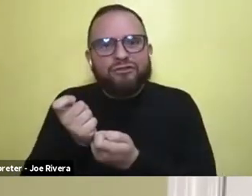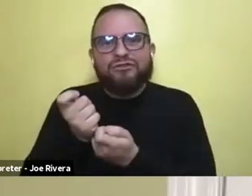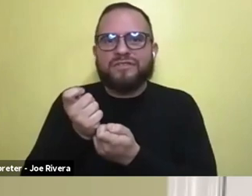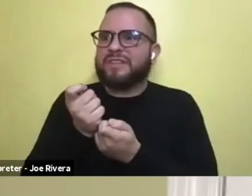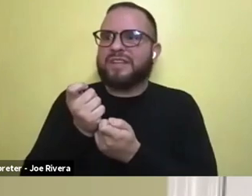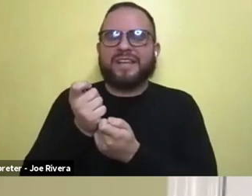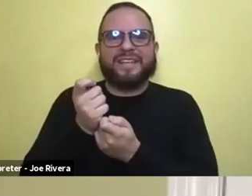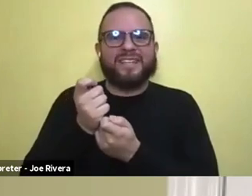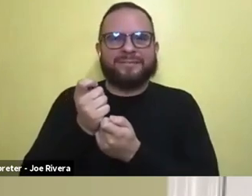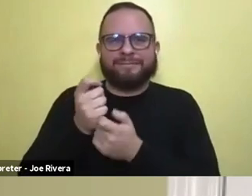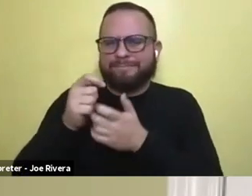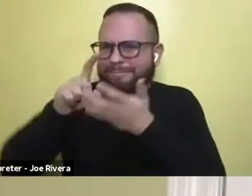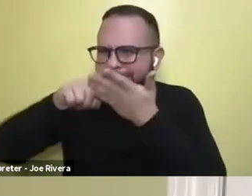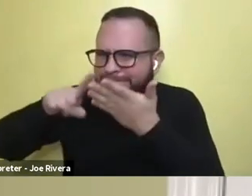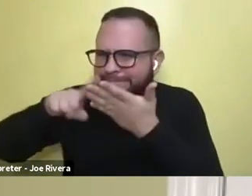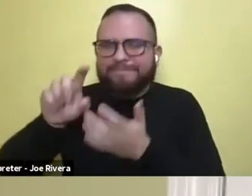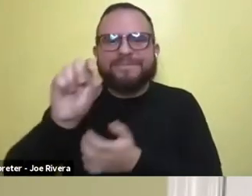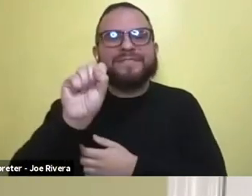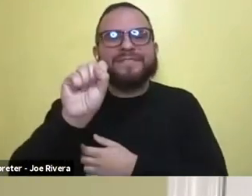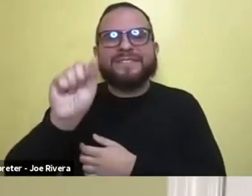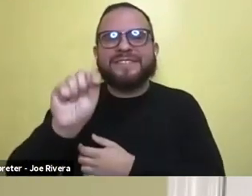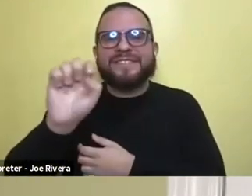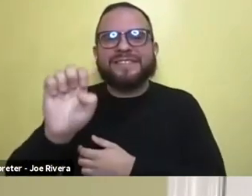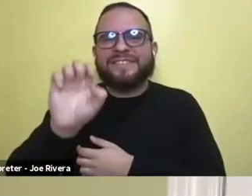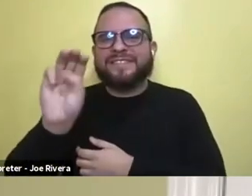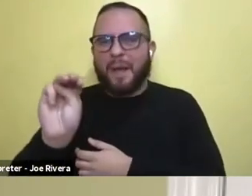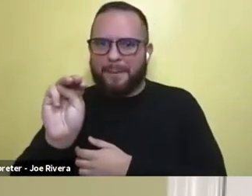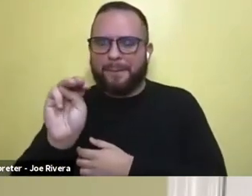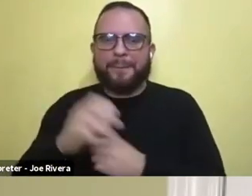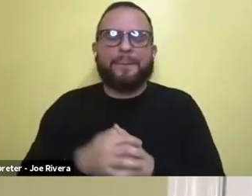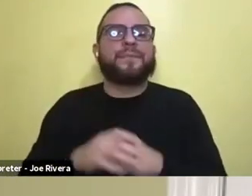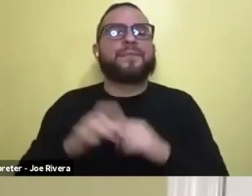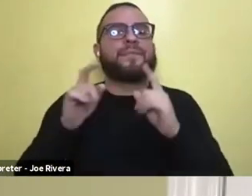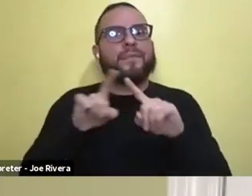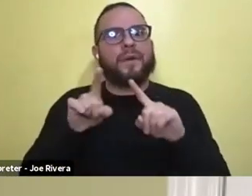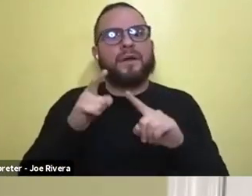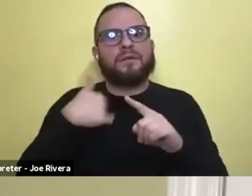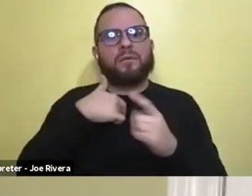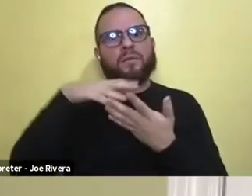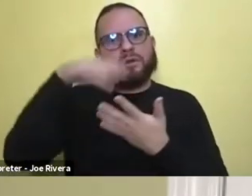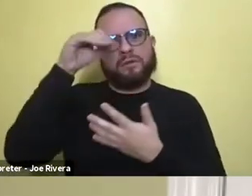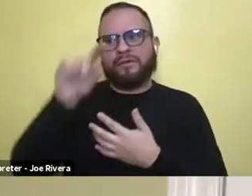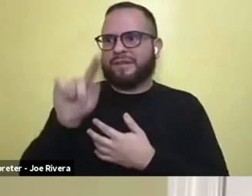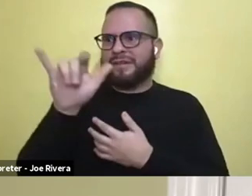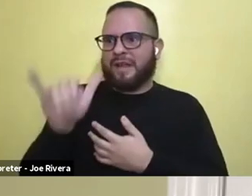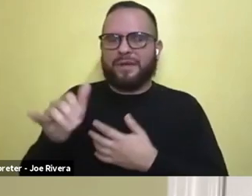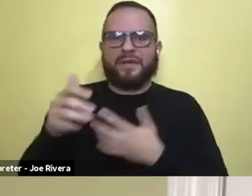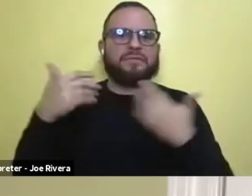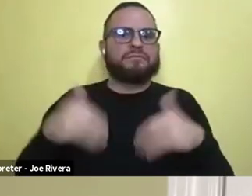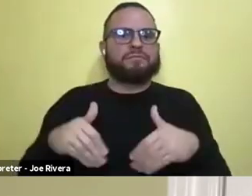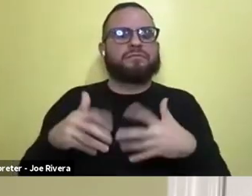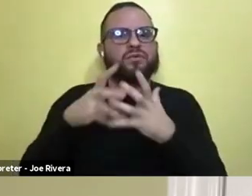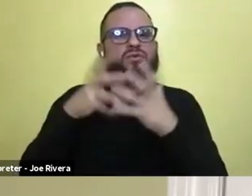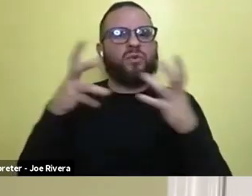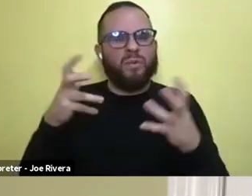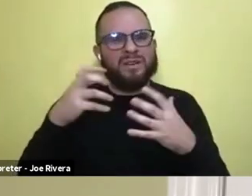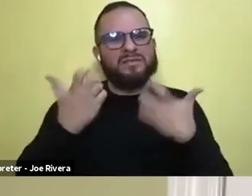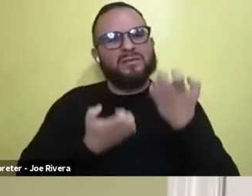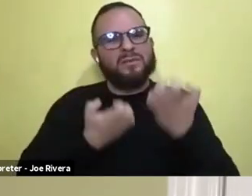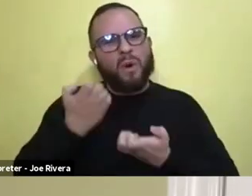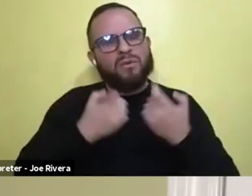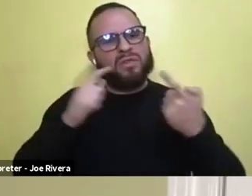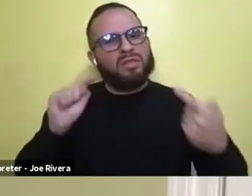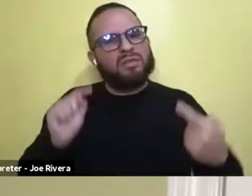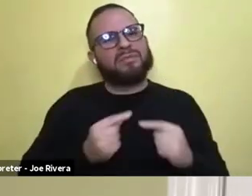STEM. But, um, we learned that, um, Tabby is going through a lot of emotional, um, pain. Um,